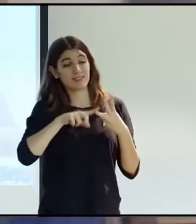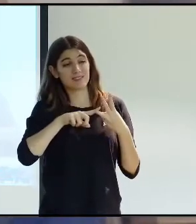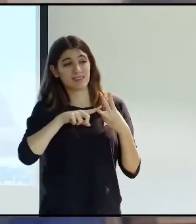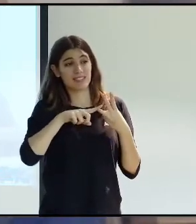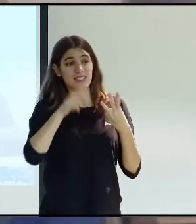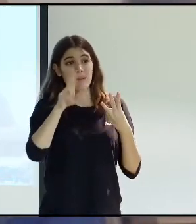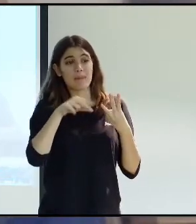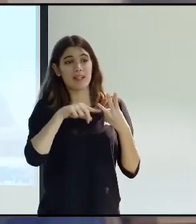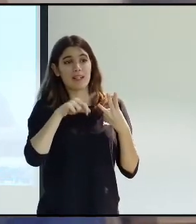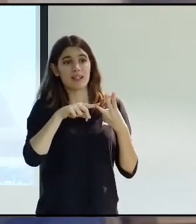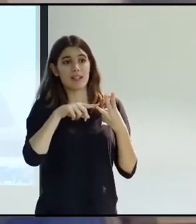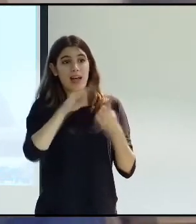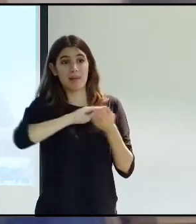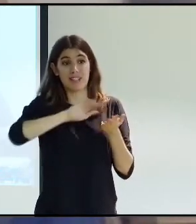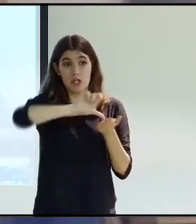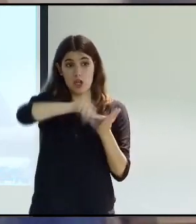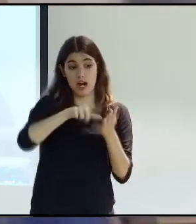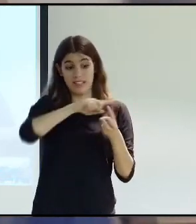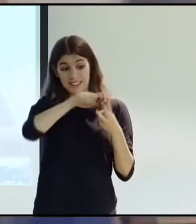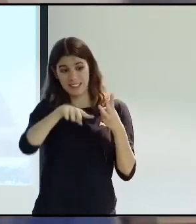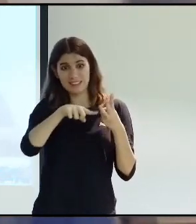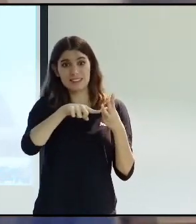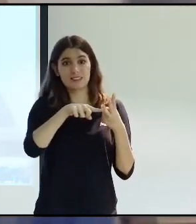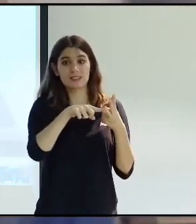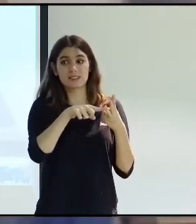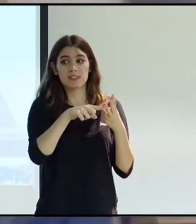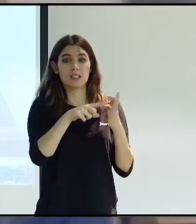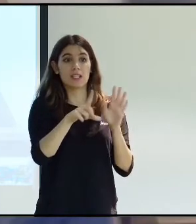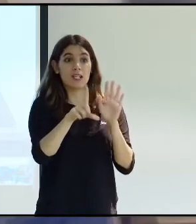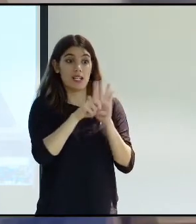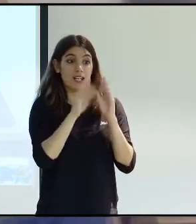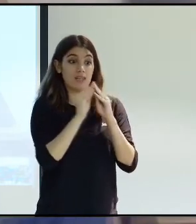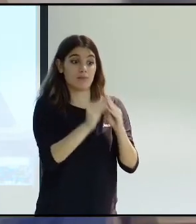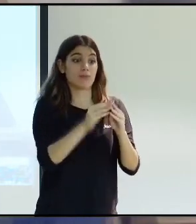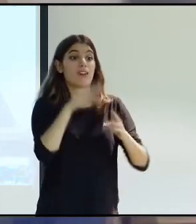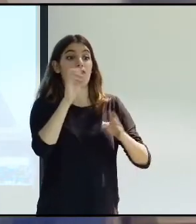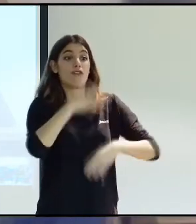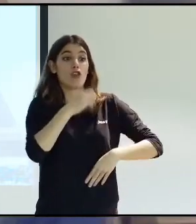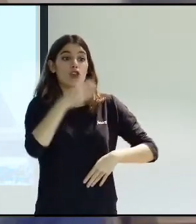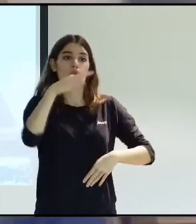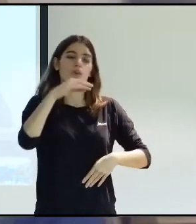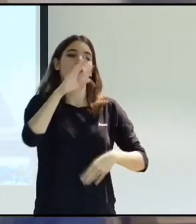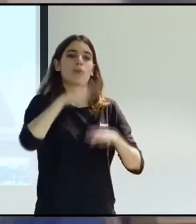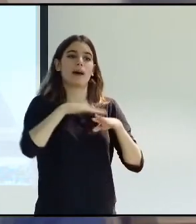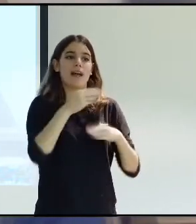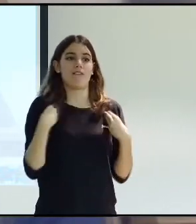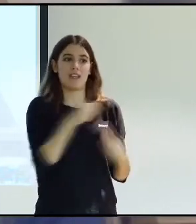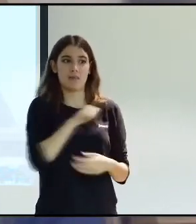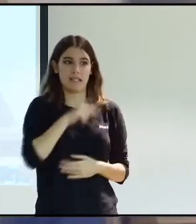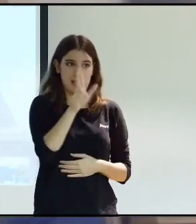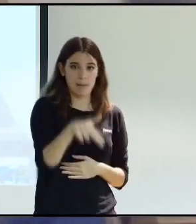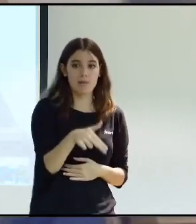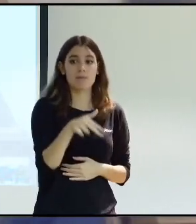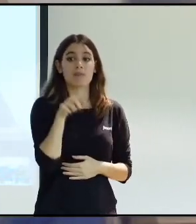The national, regional, and local levels of government need to support these initiatives. We need to have a single